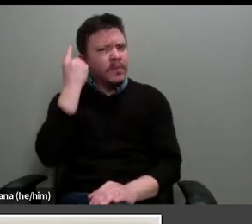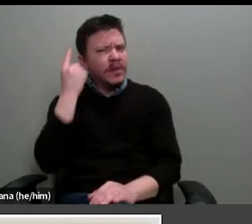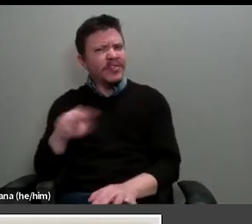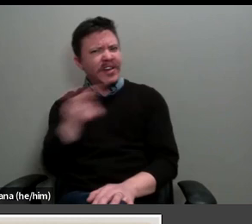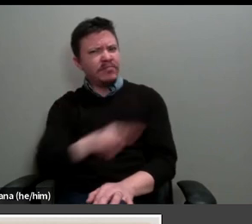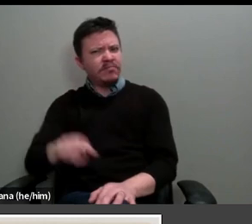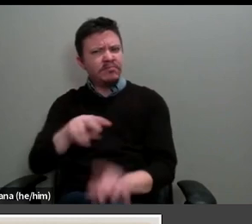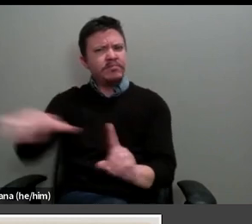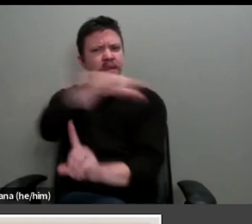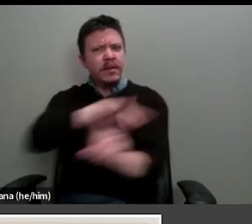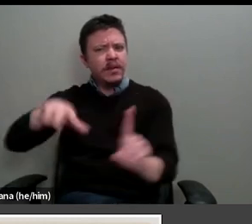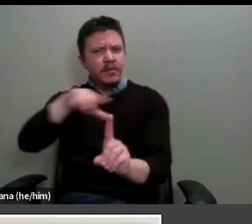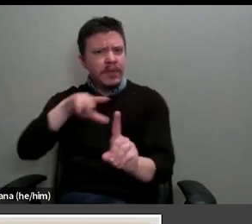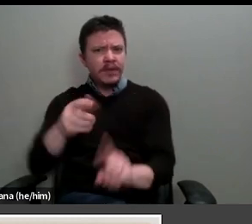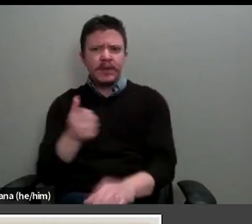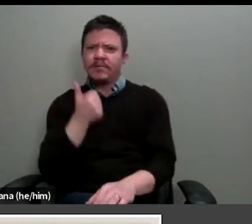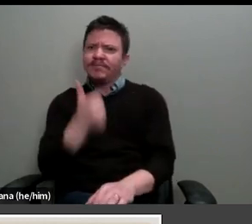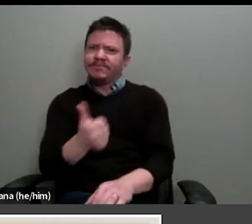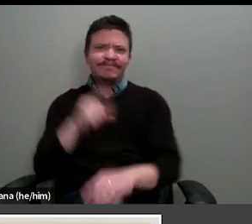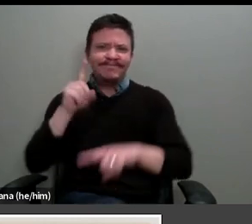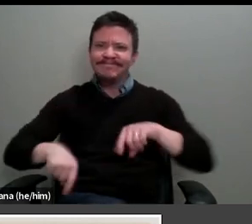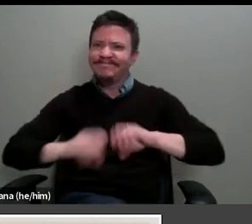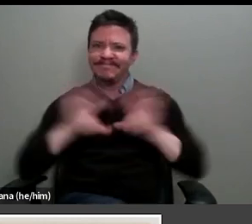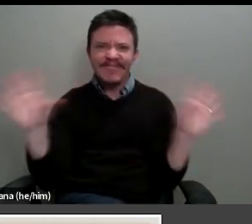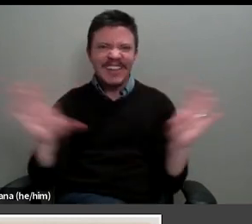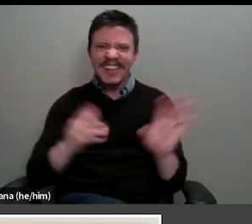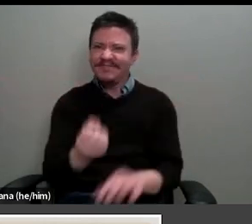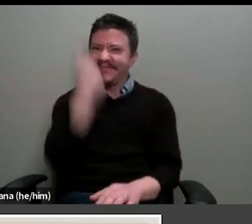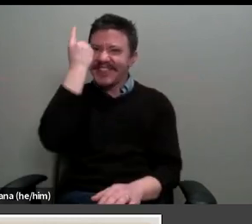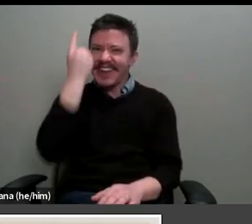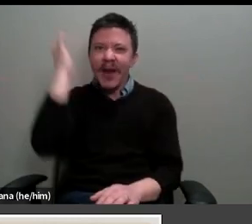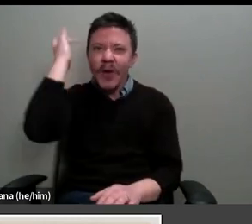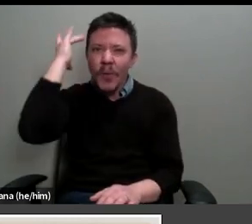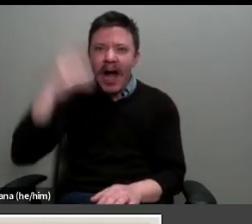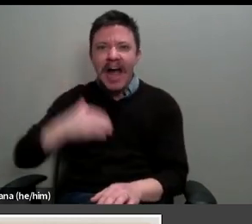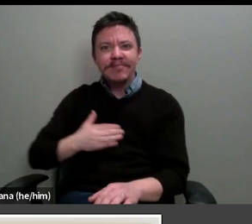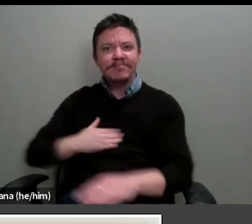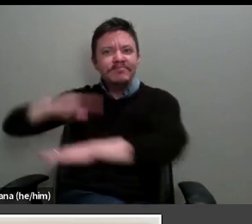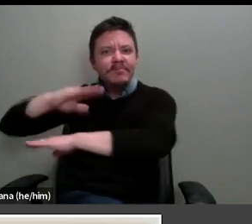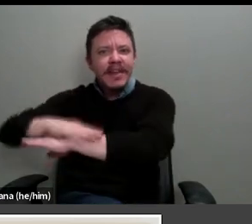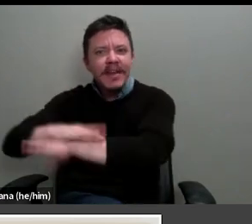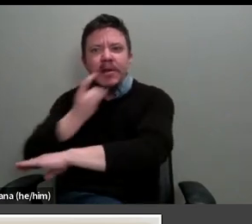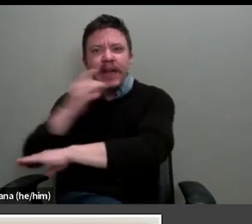itself remains deliciously ambiguous, combining a lamp on a chest or work table at left